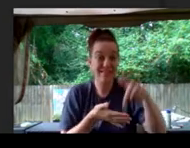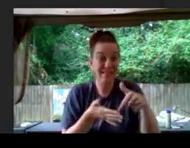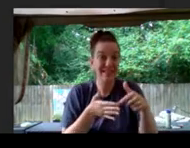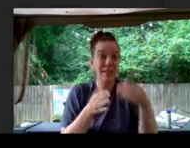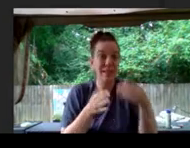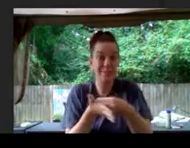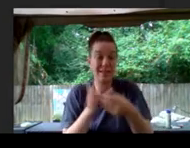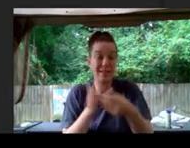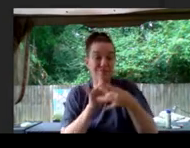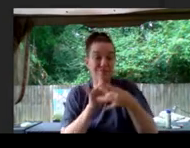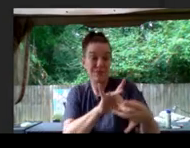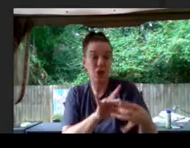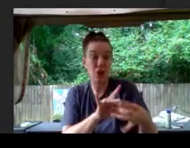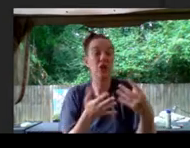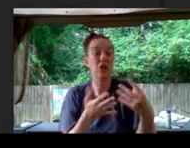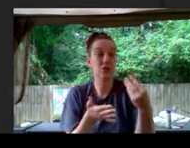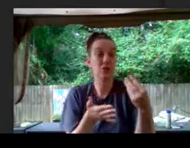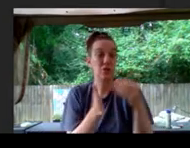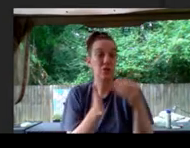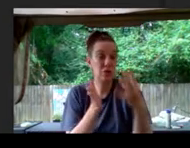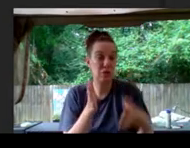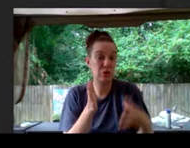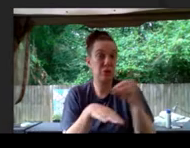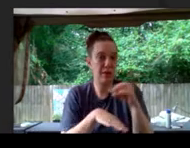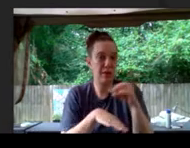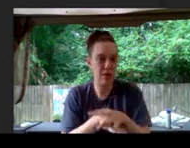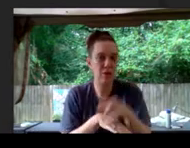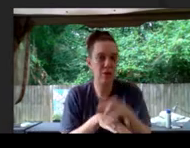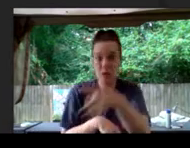And you're not on student council.